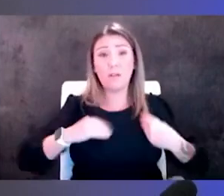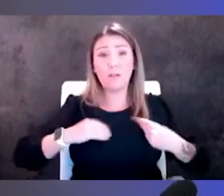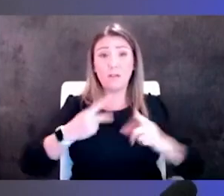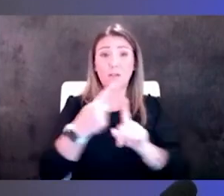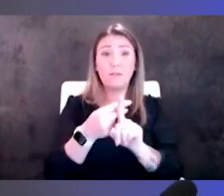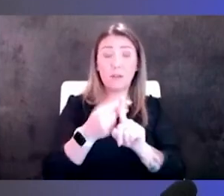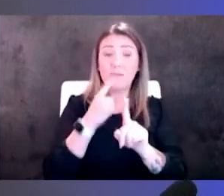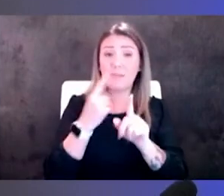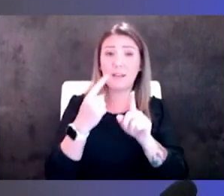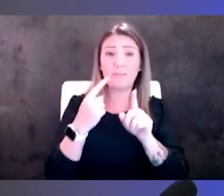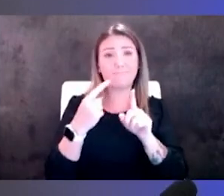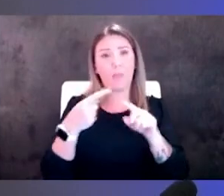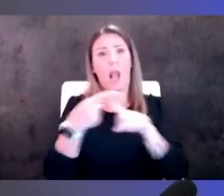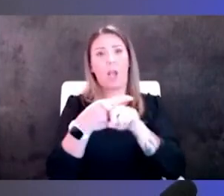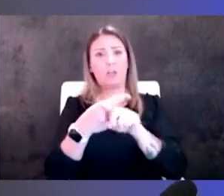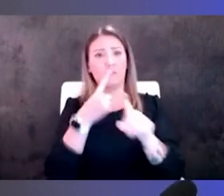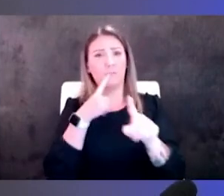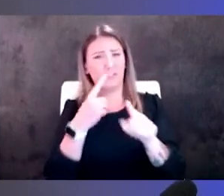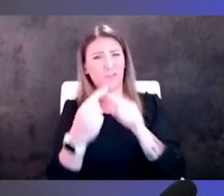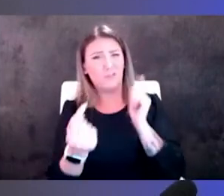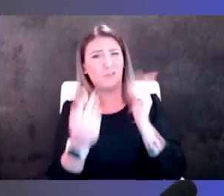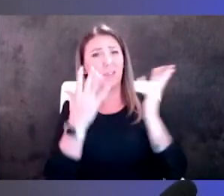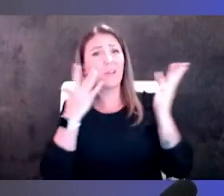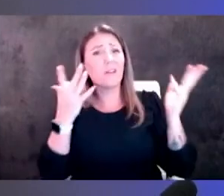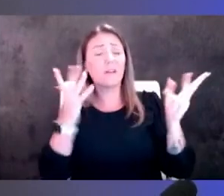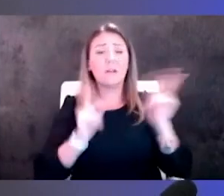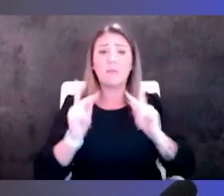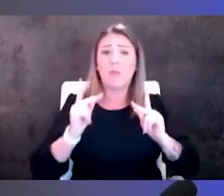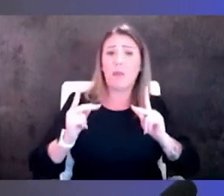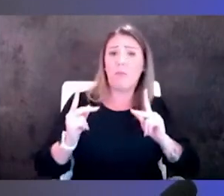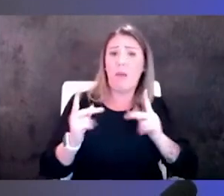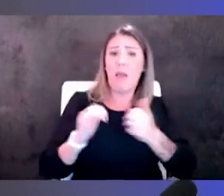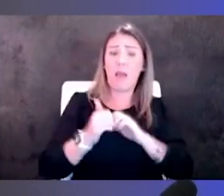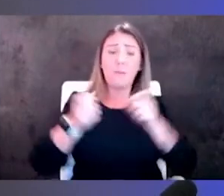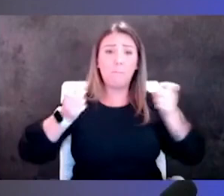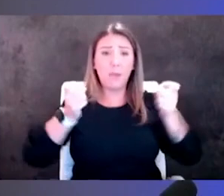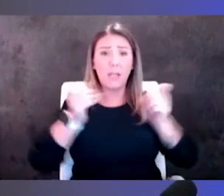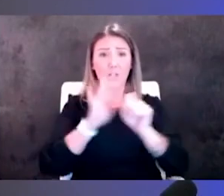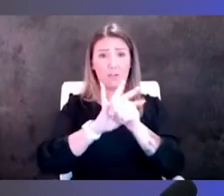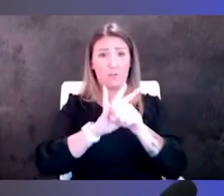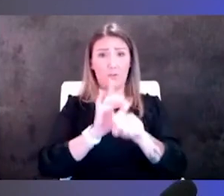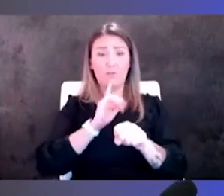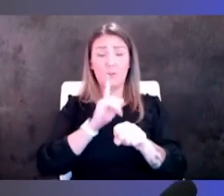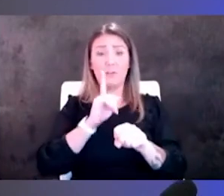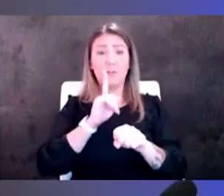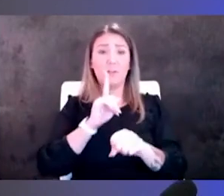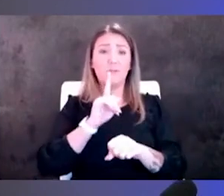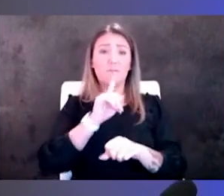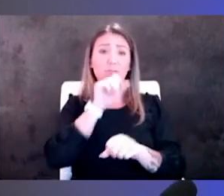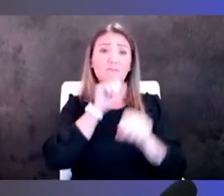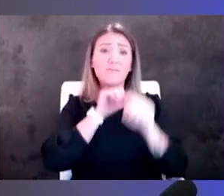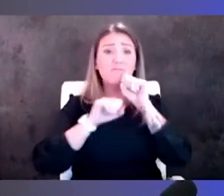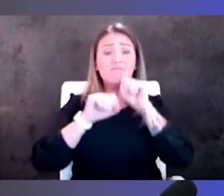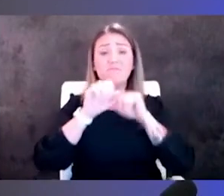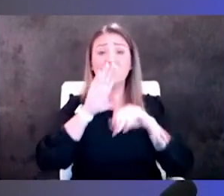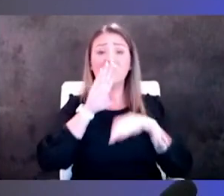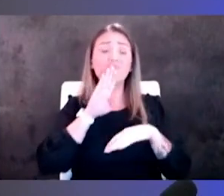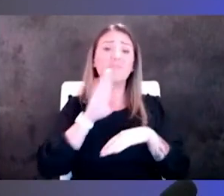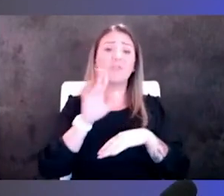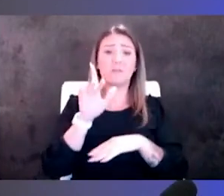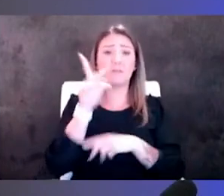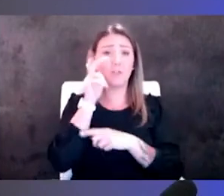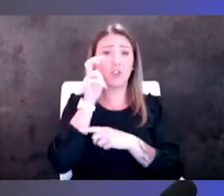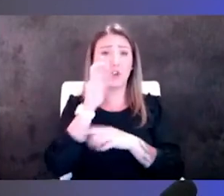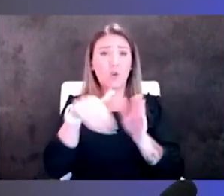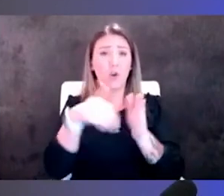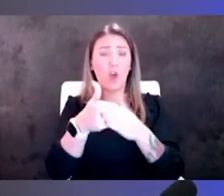that's been surrounding you know how to how to manage covid has just really uh frustrated we hear that echo through all of our calls